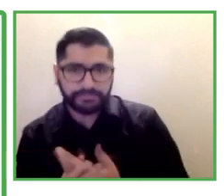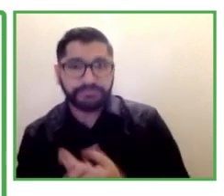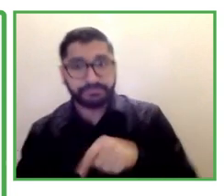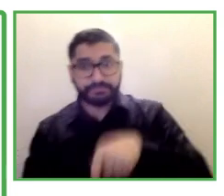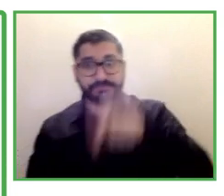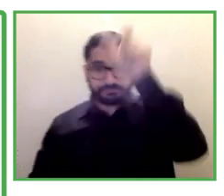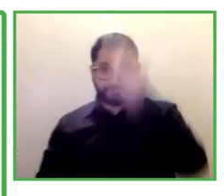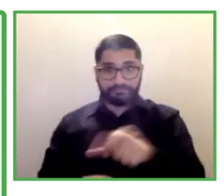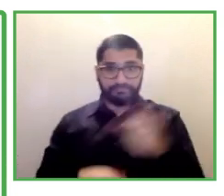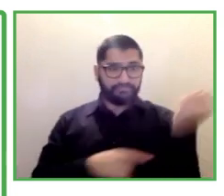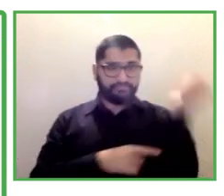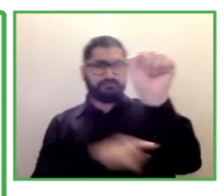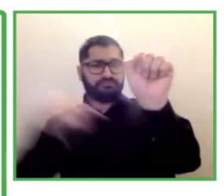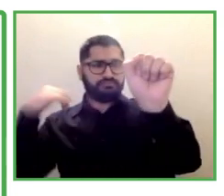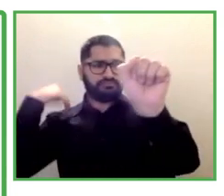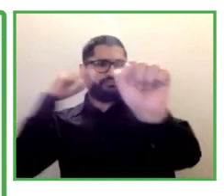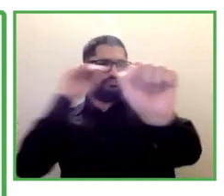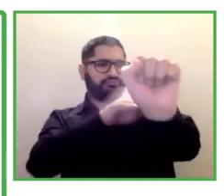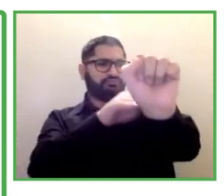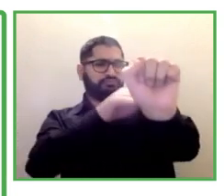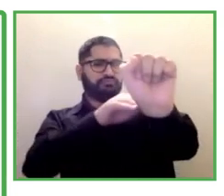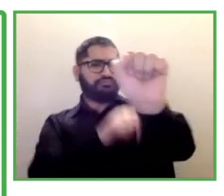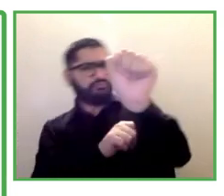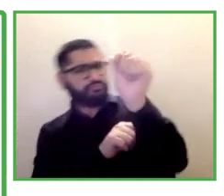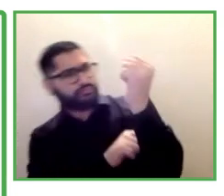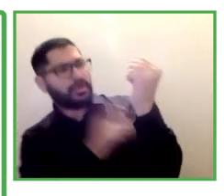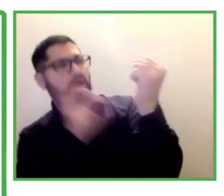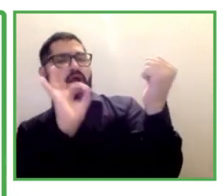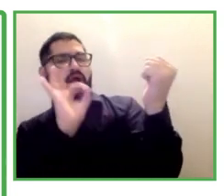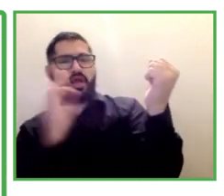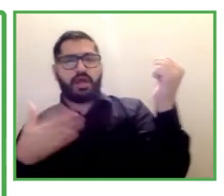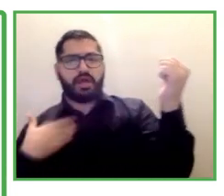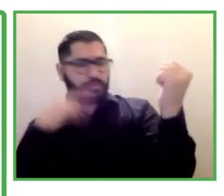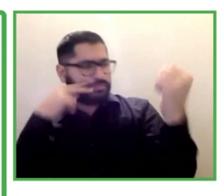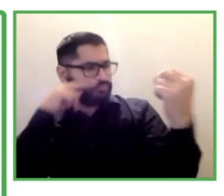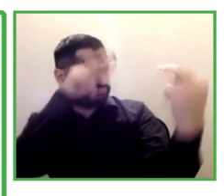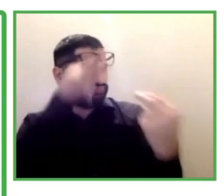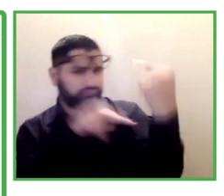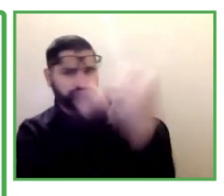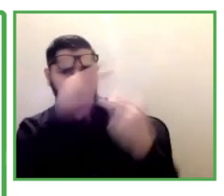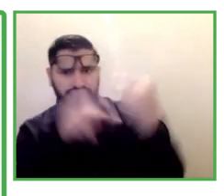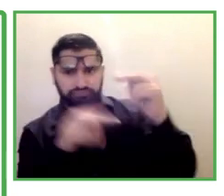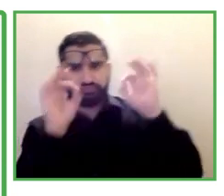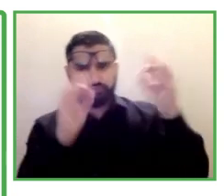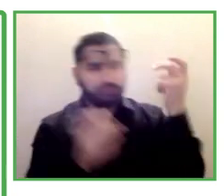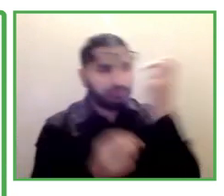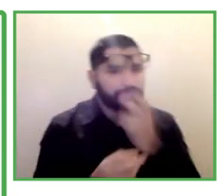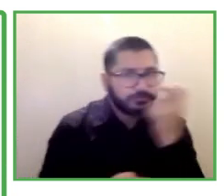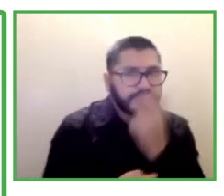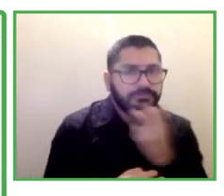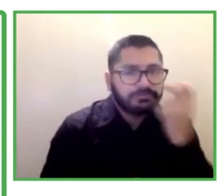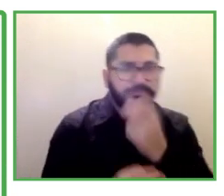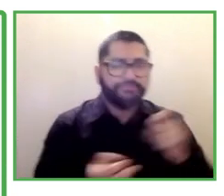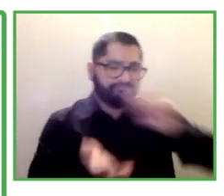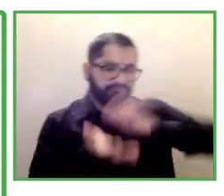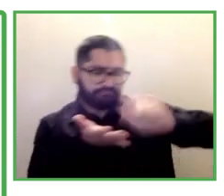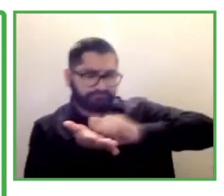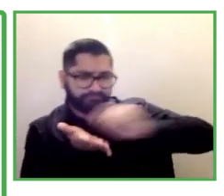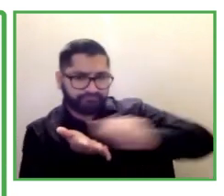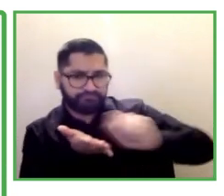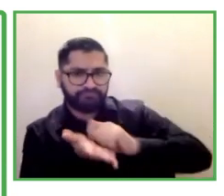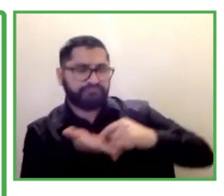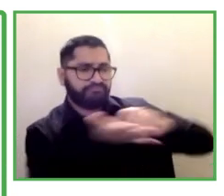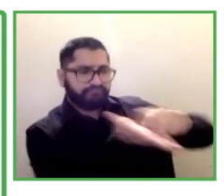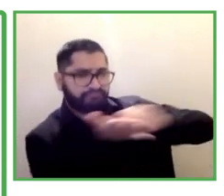And if you have a difficulty understanding him, don't just say, oh, he's with a disability. I'll just, you know, make believe I do